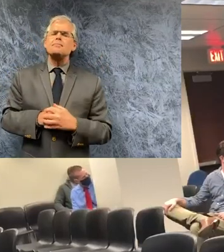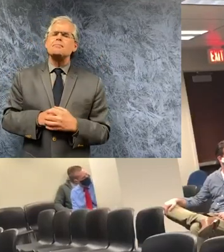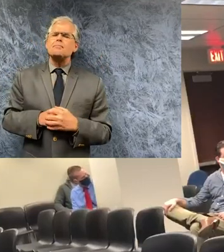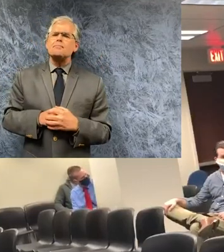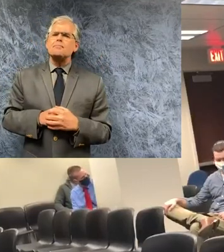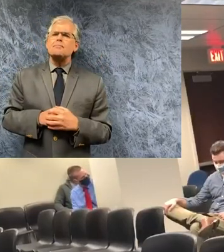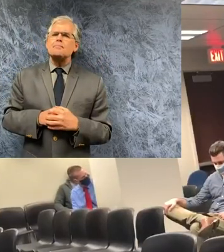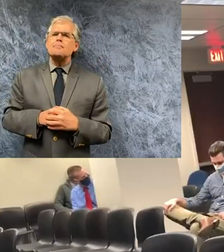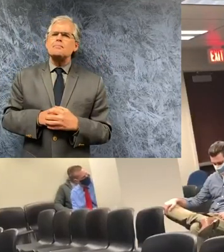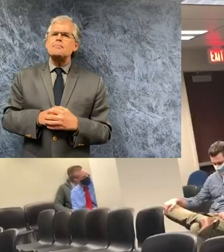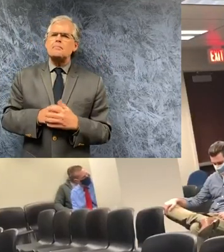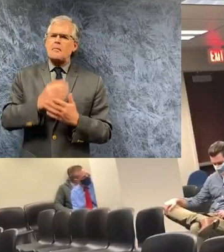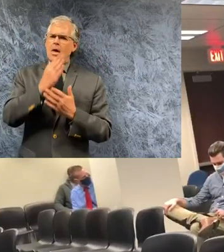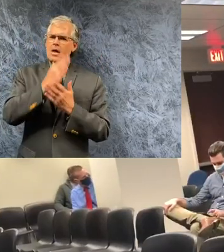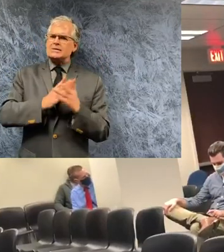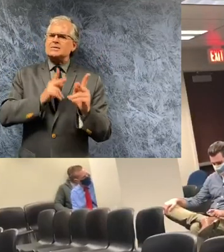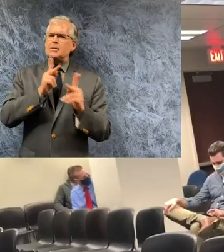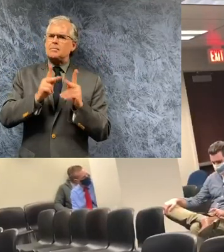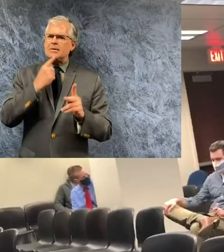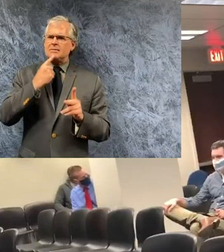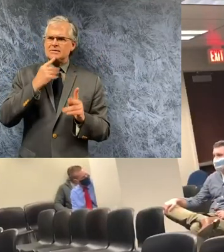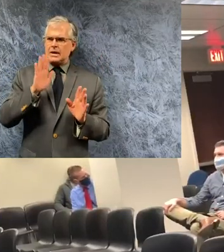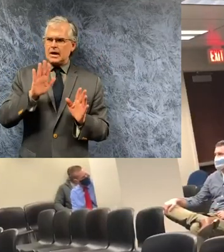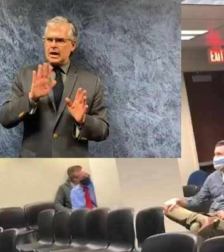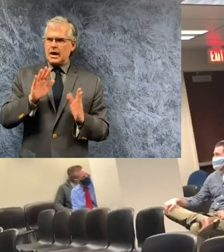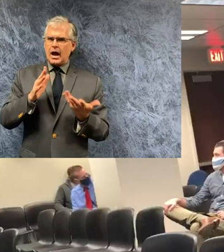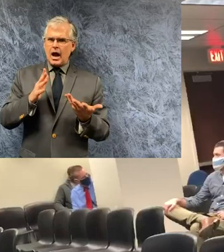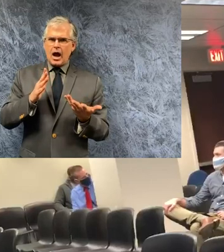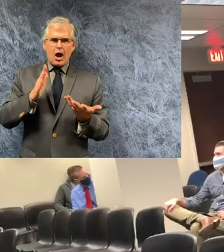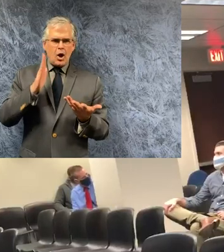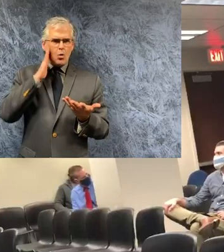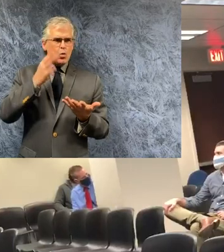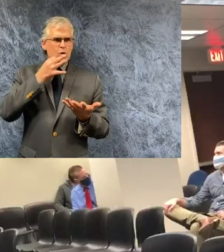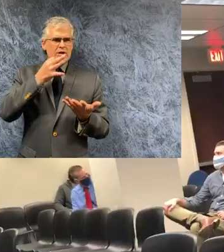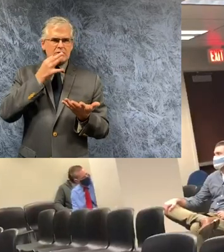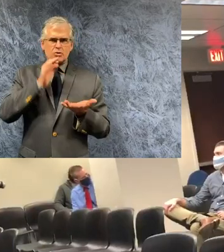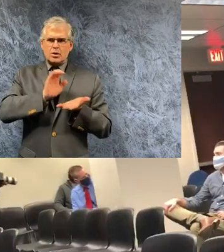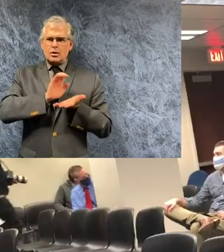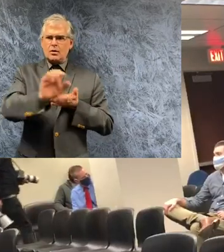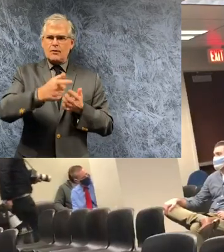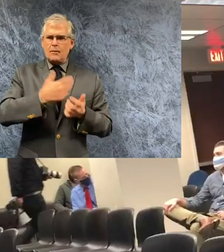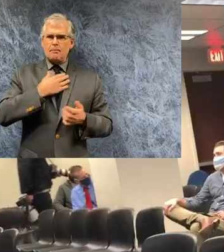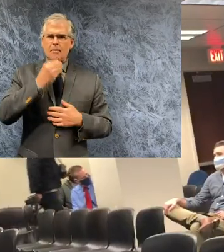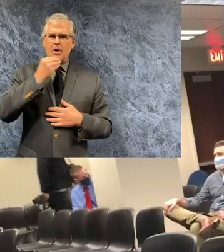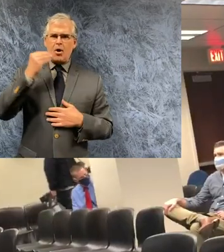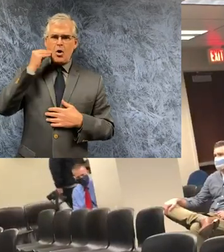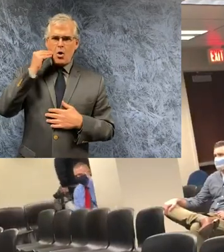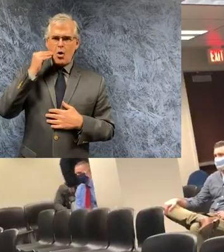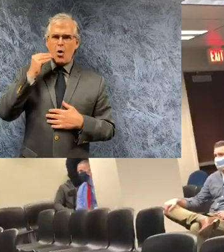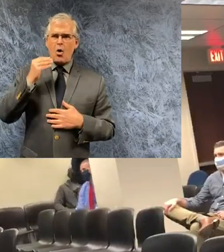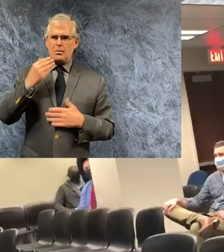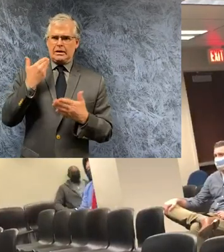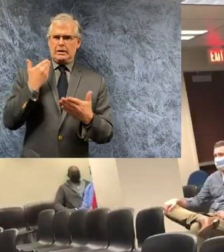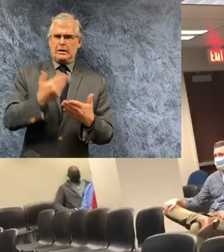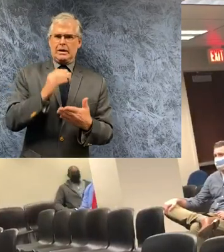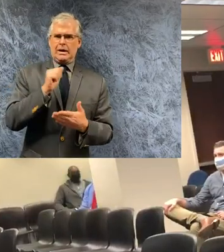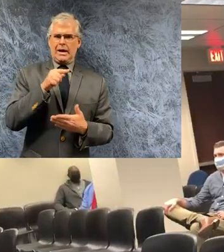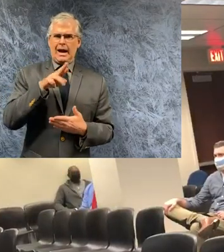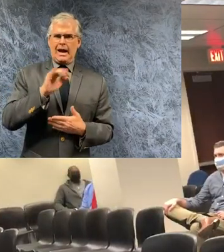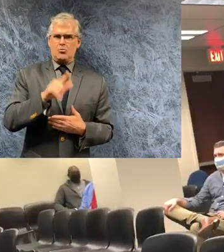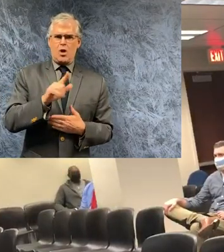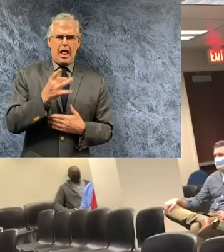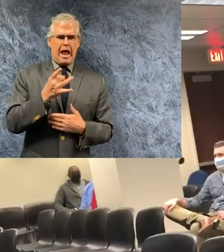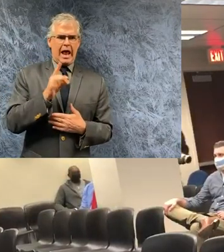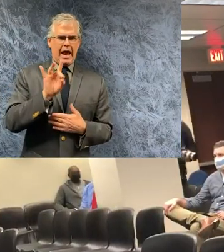reports from people that may be facing eviction it's now april 8th do you think enough is being done to stop nevada renters from being evicted